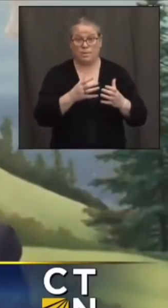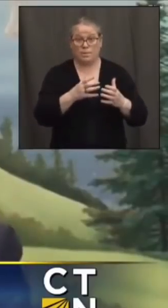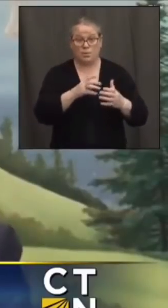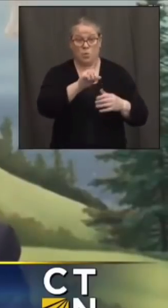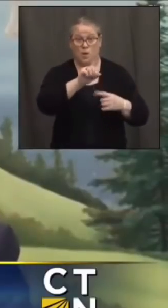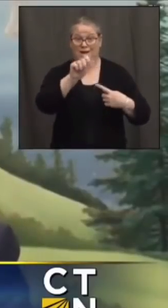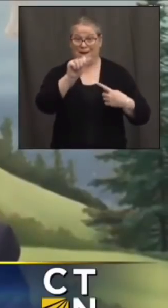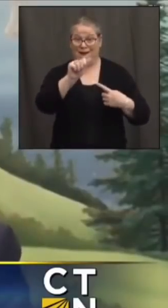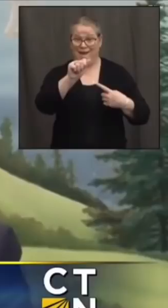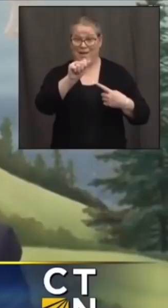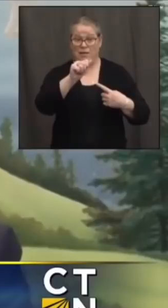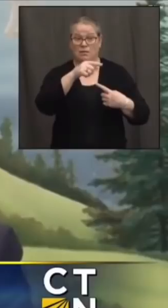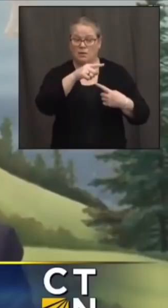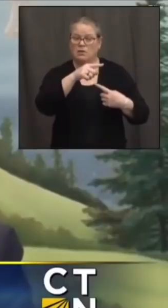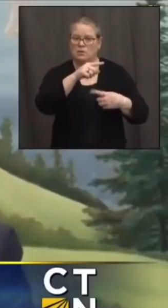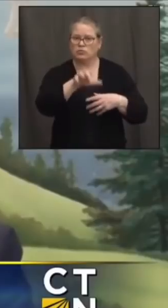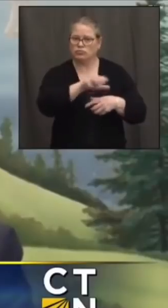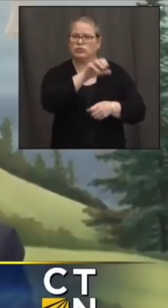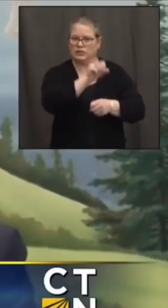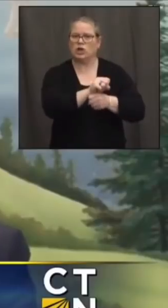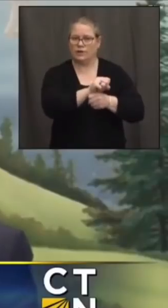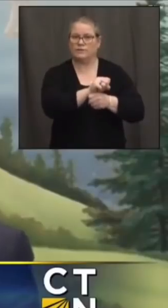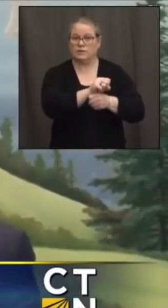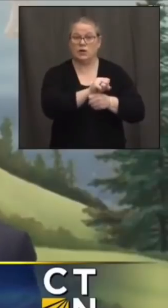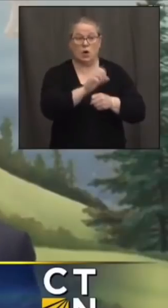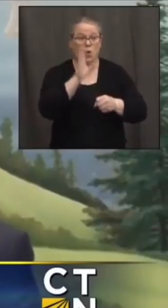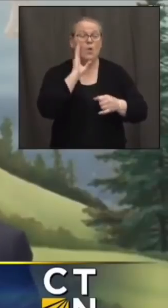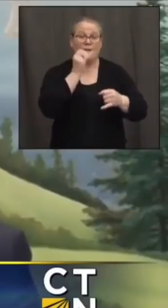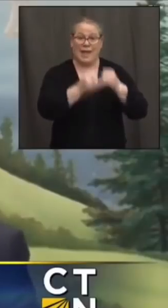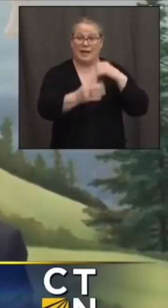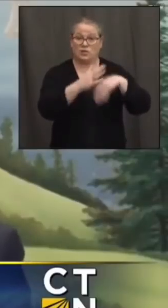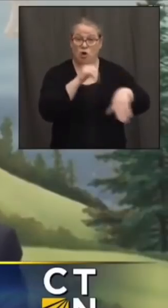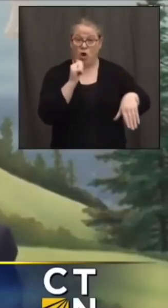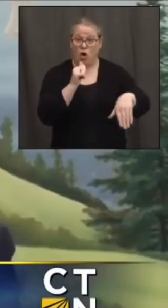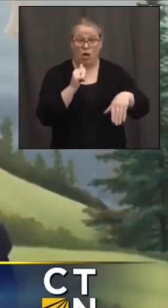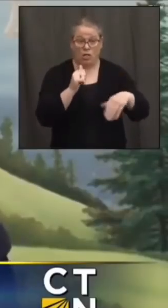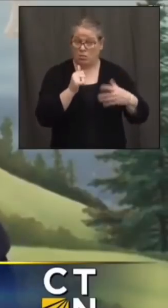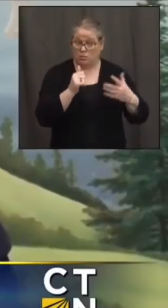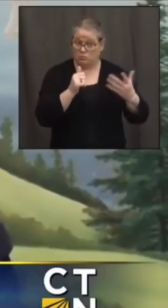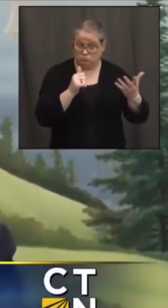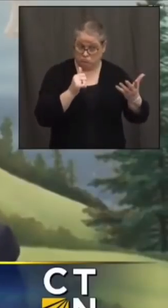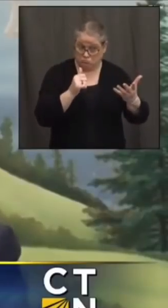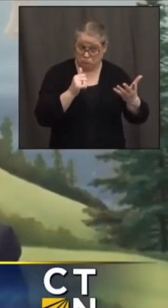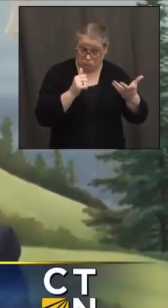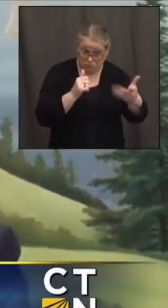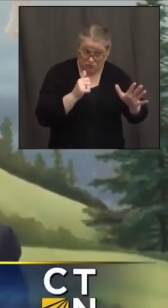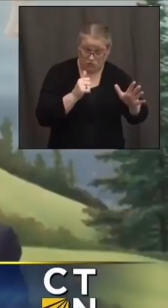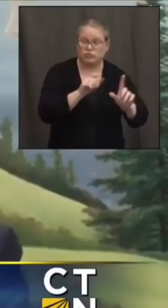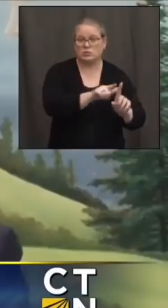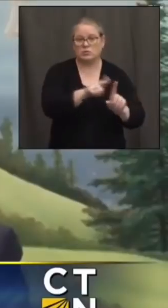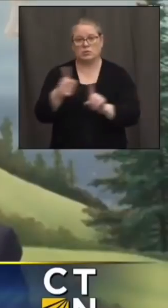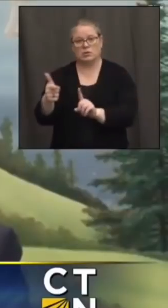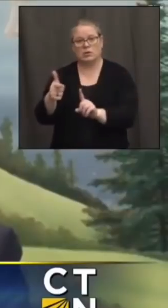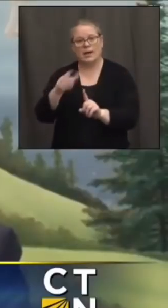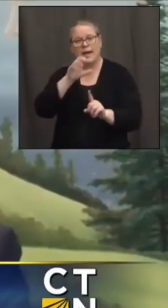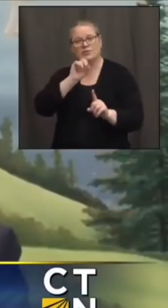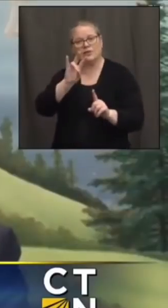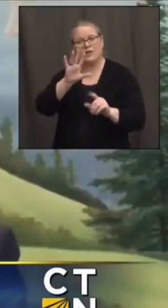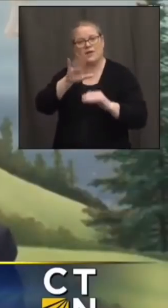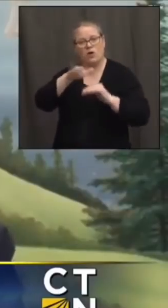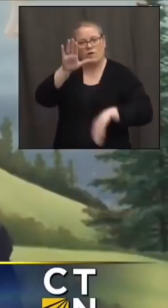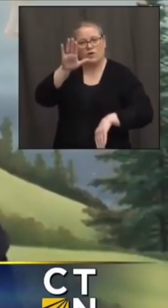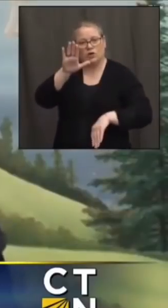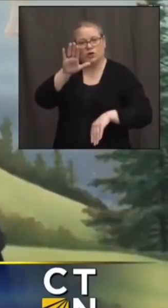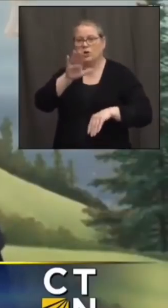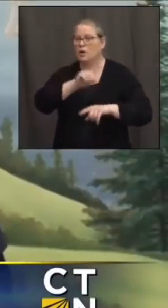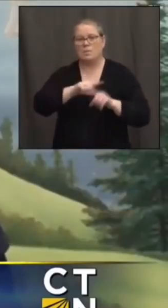last call for tier one if we haven't heard from you then we go to the standby list those people who are 75 and above but uh there will be